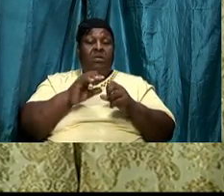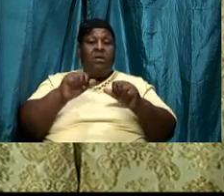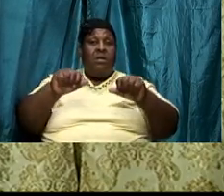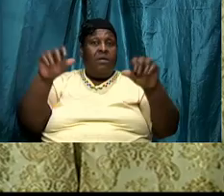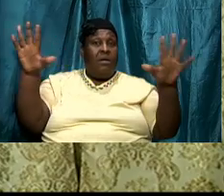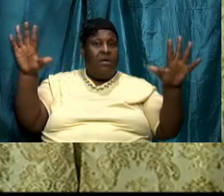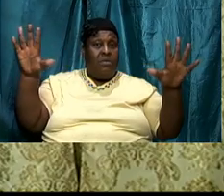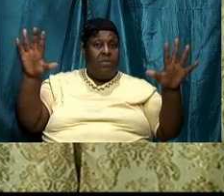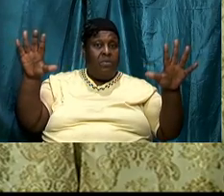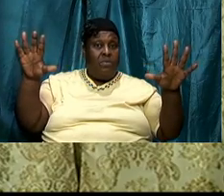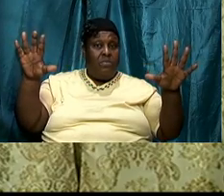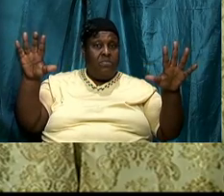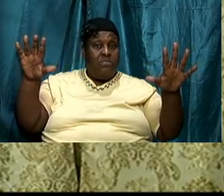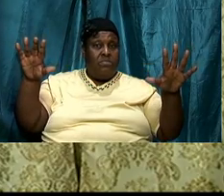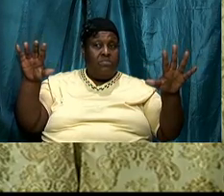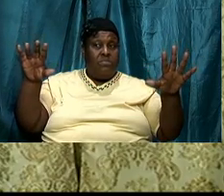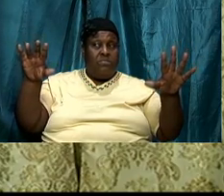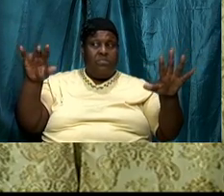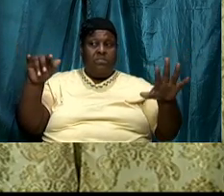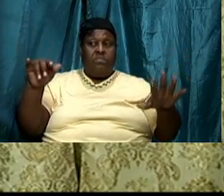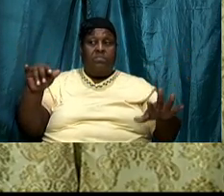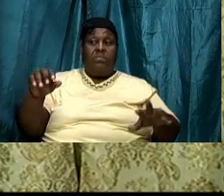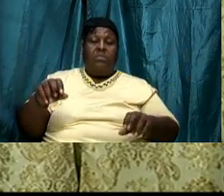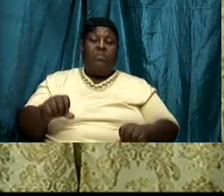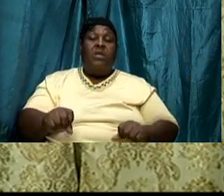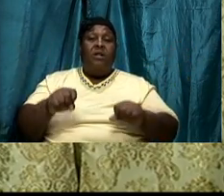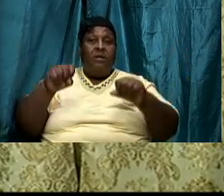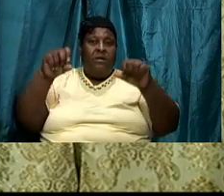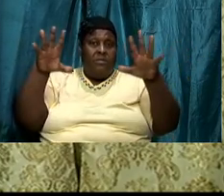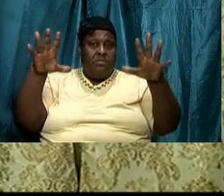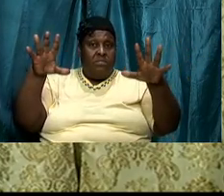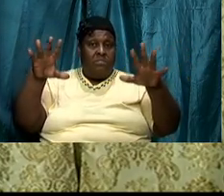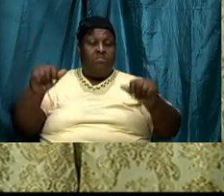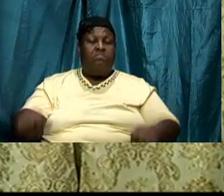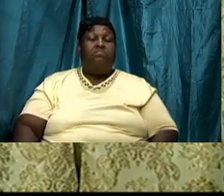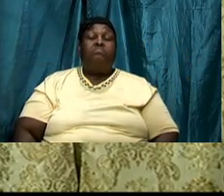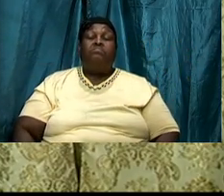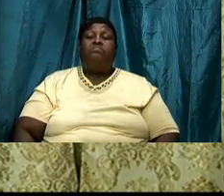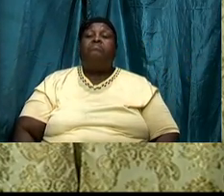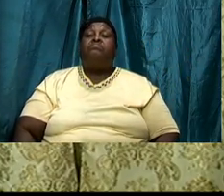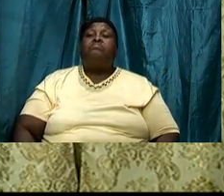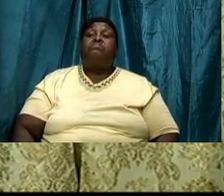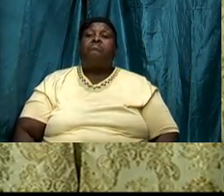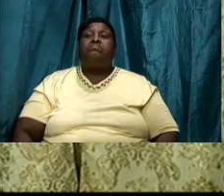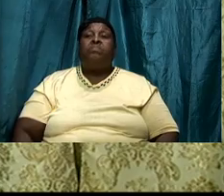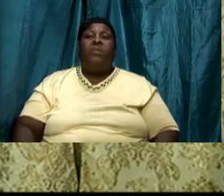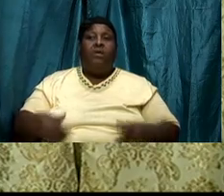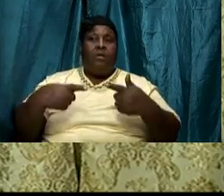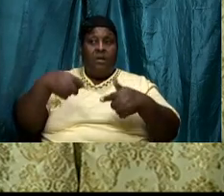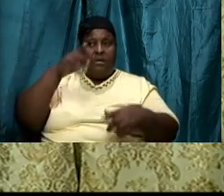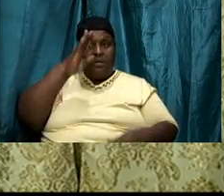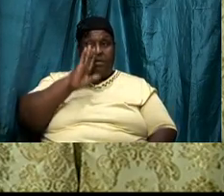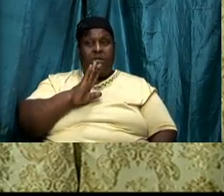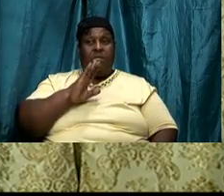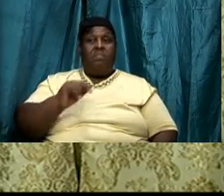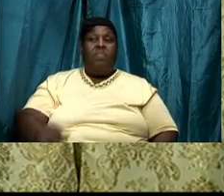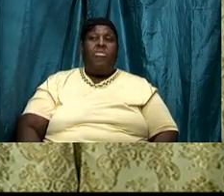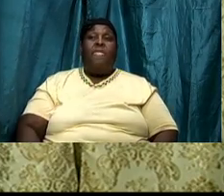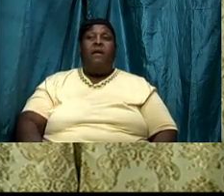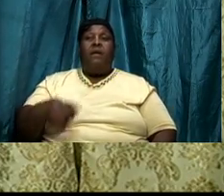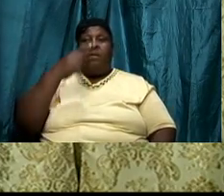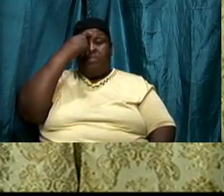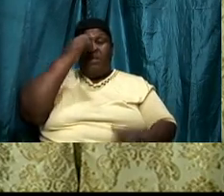let go let go and let God a believer's